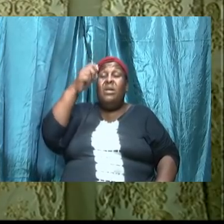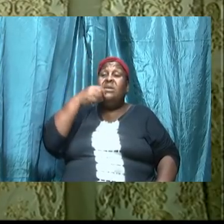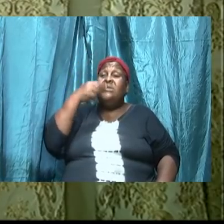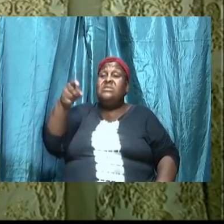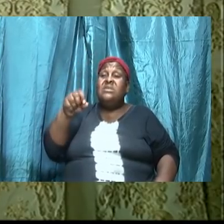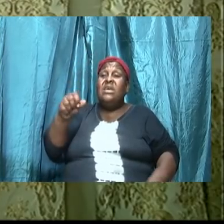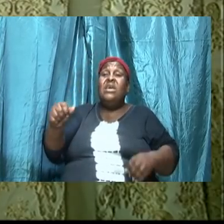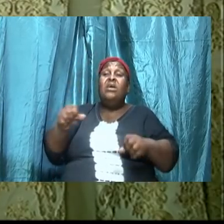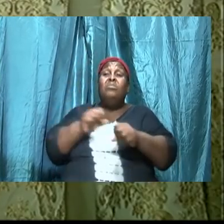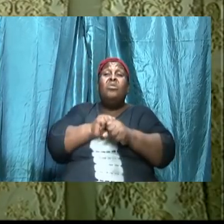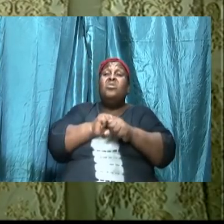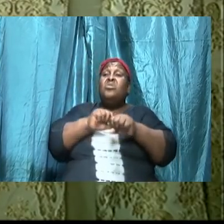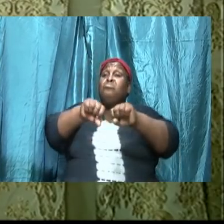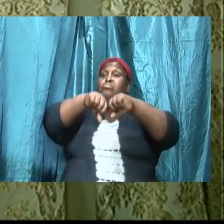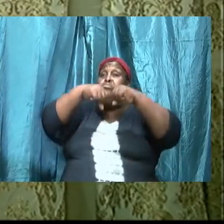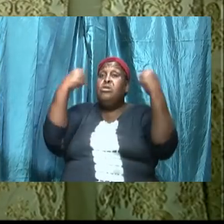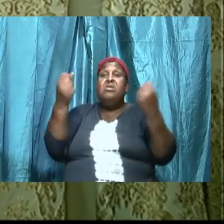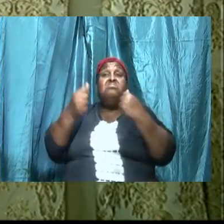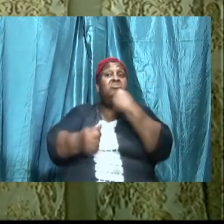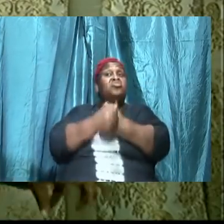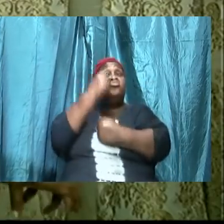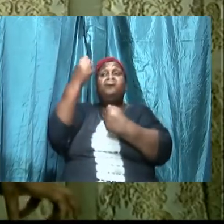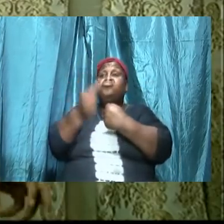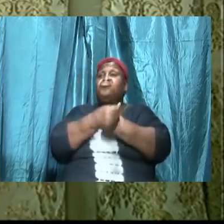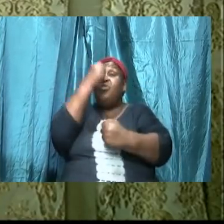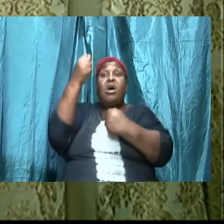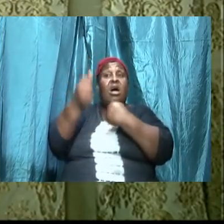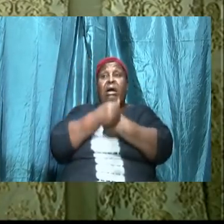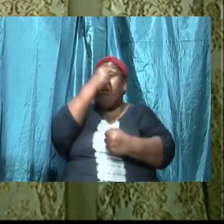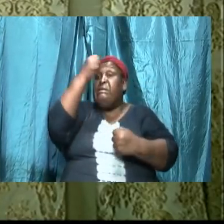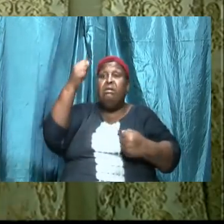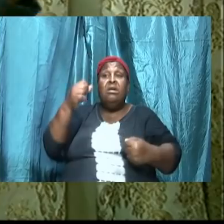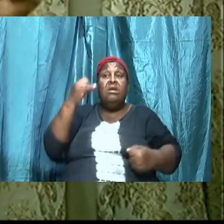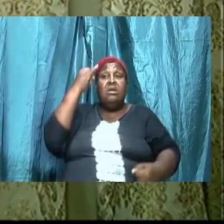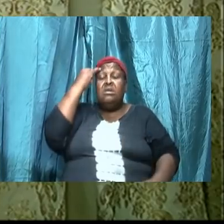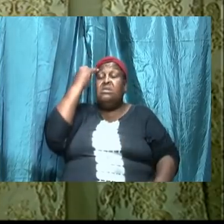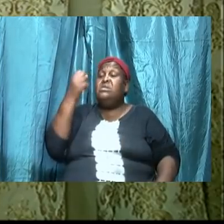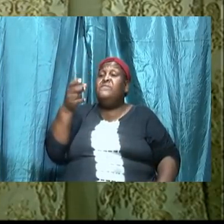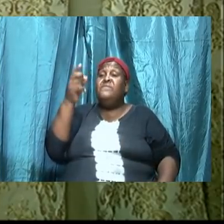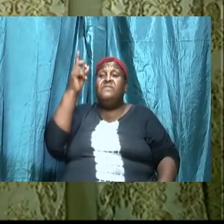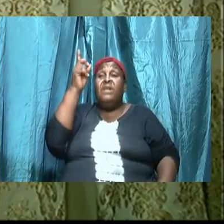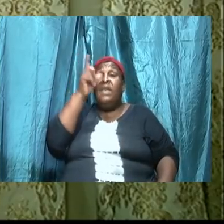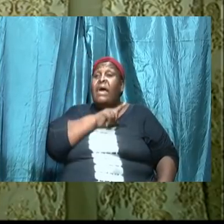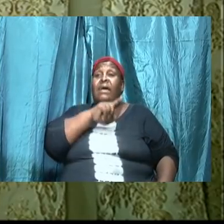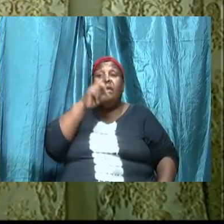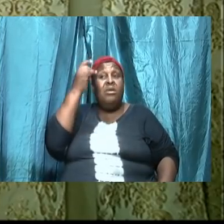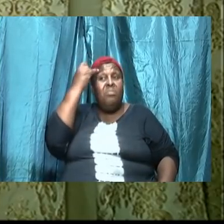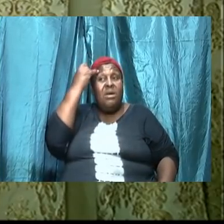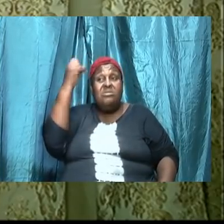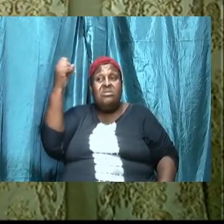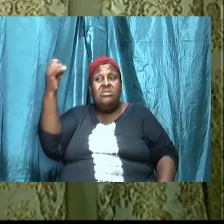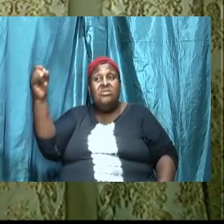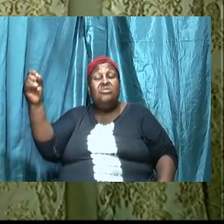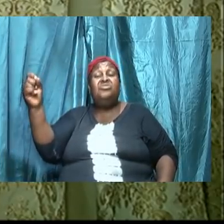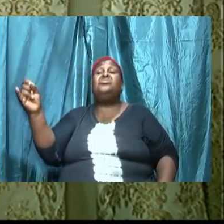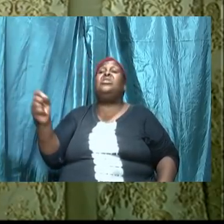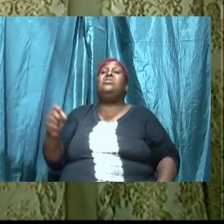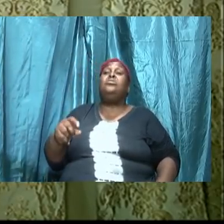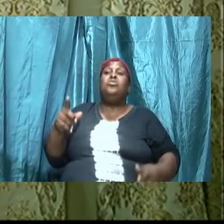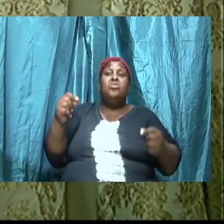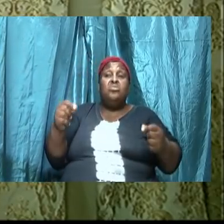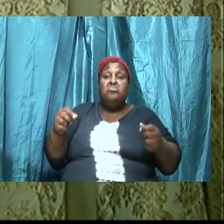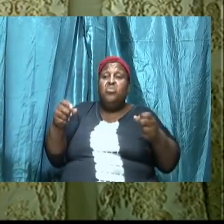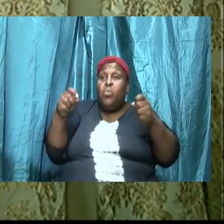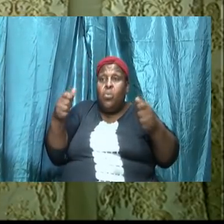push them out kill them bring them under subjection do it quickly